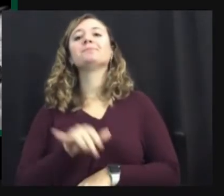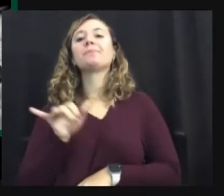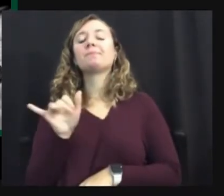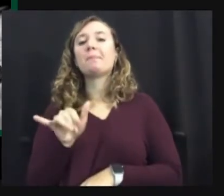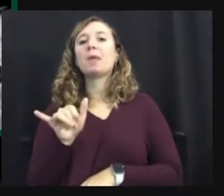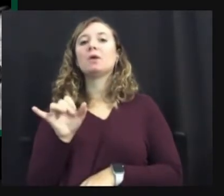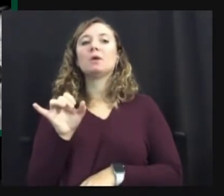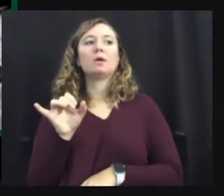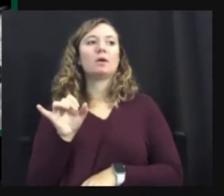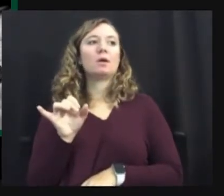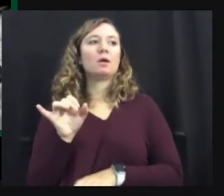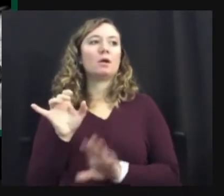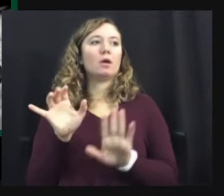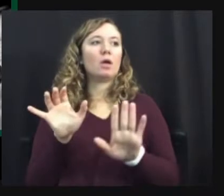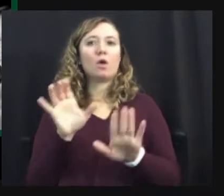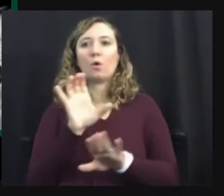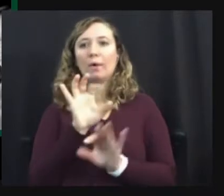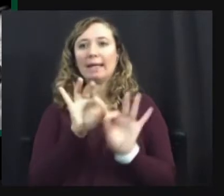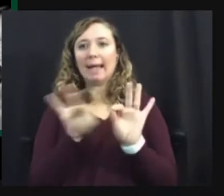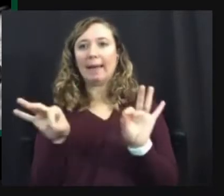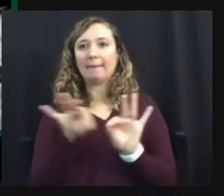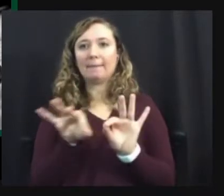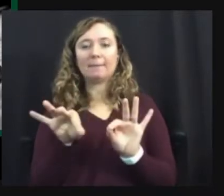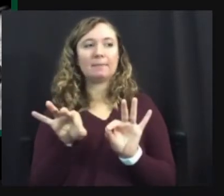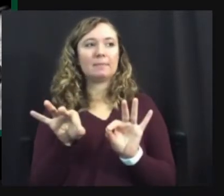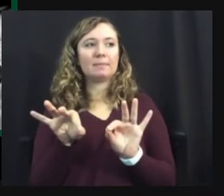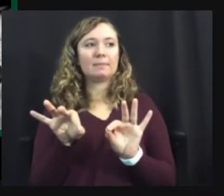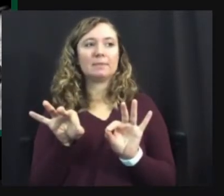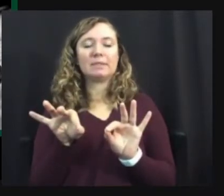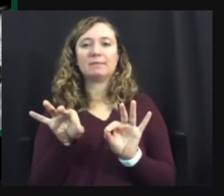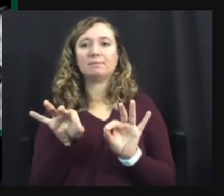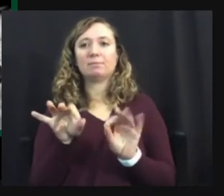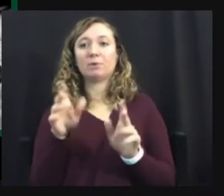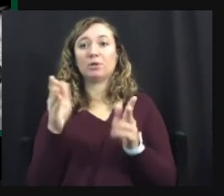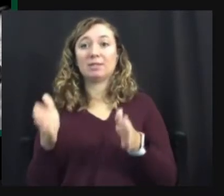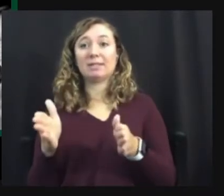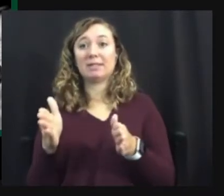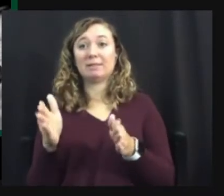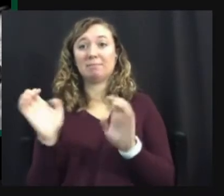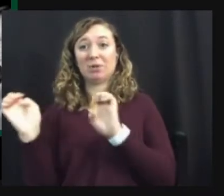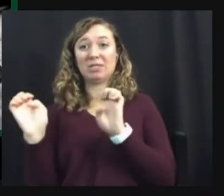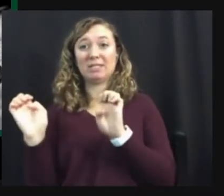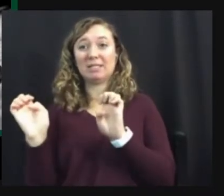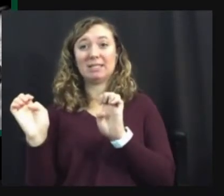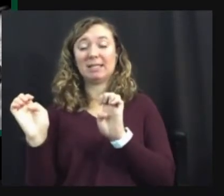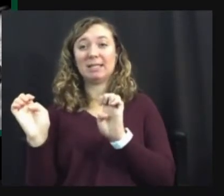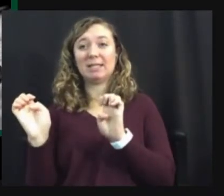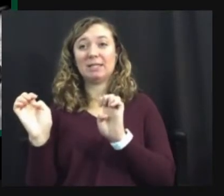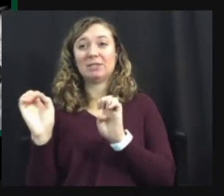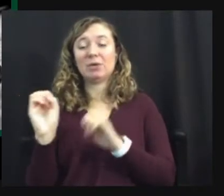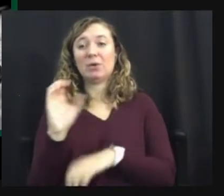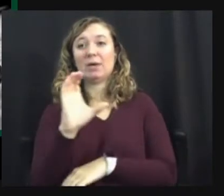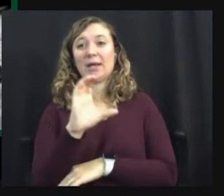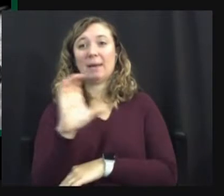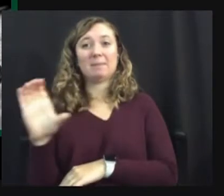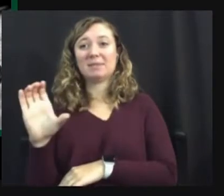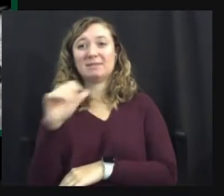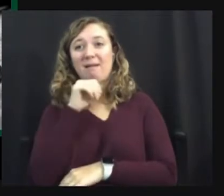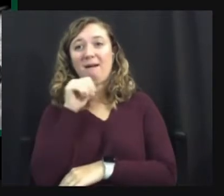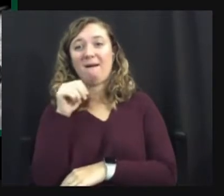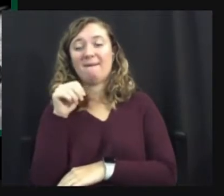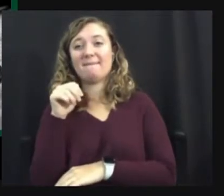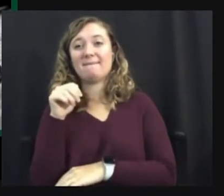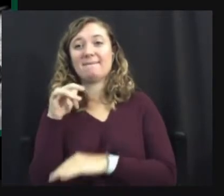gotten a heads up that the captioner had an emergency and we're not able to do the first session. So the captions will be not be available for me. Um,